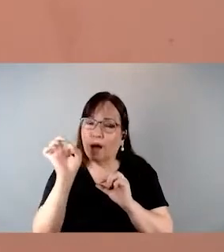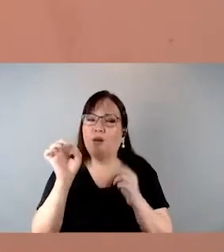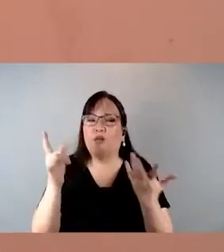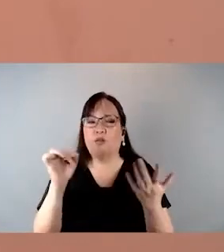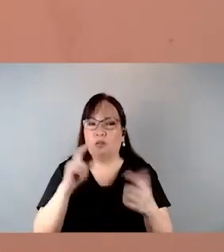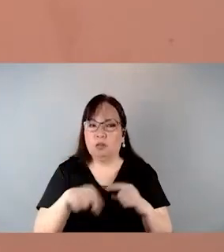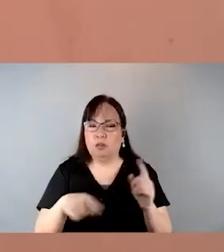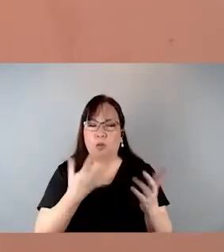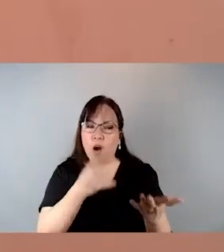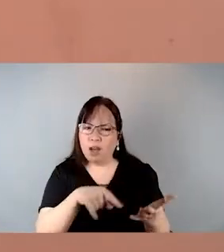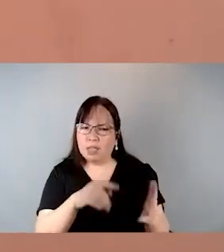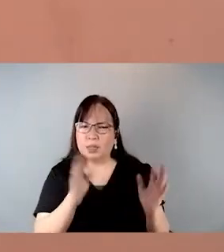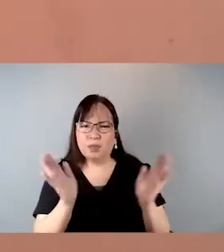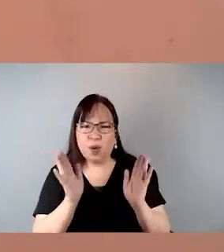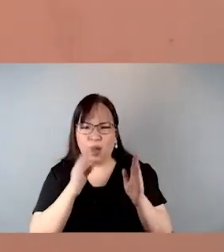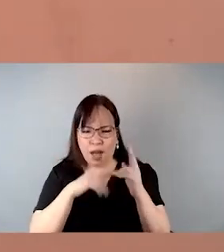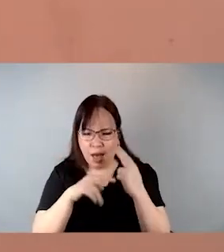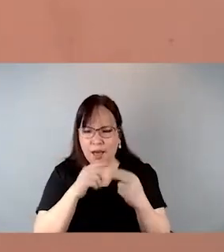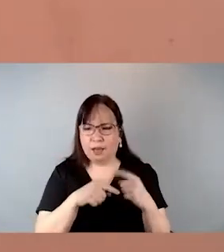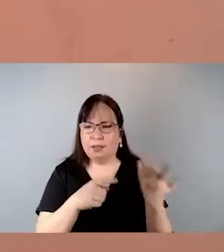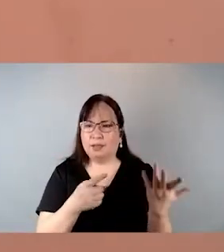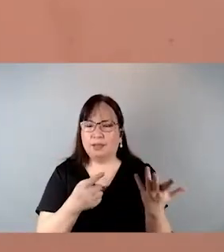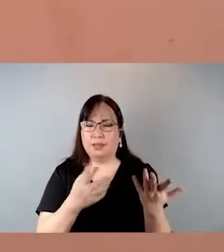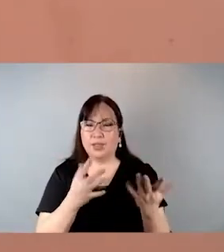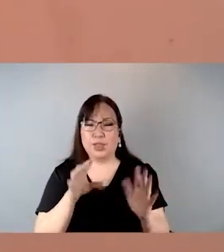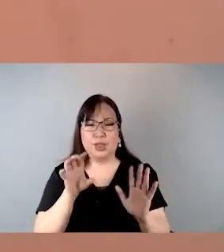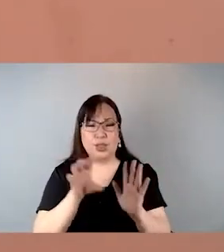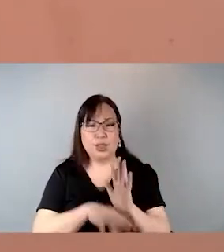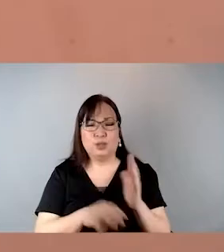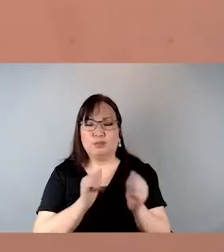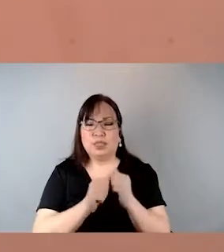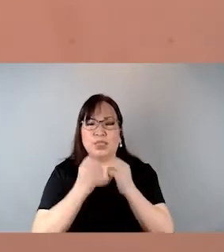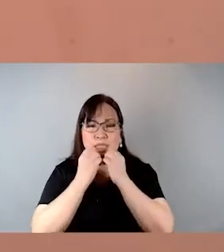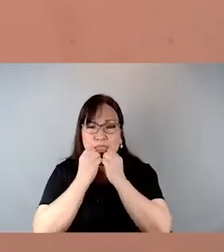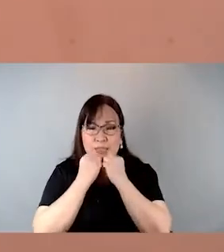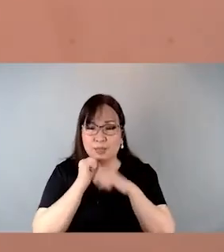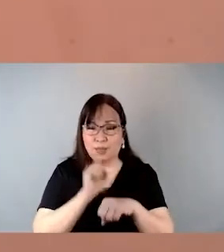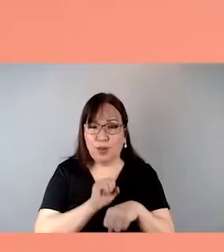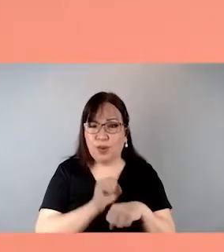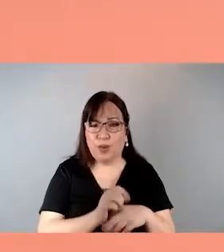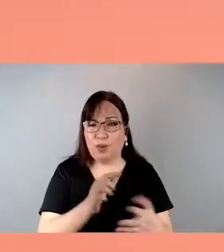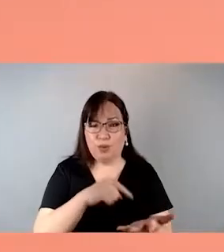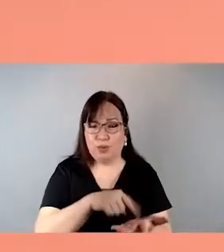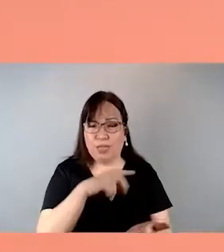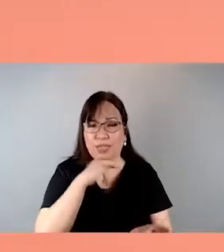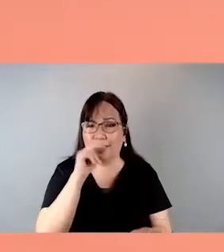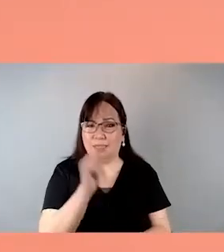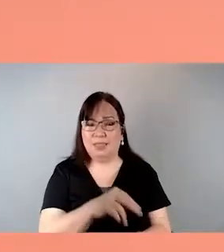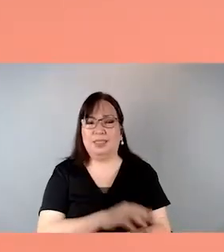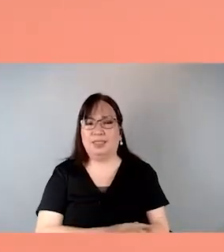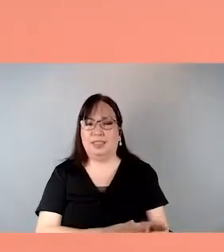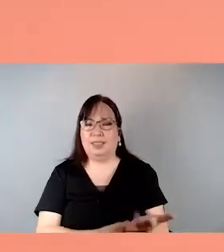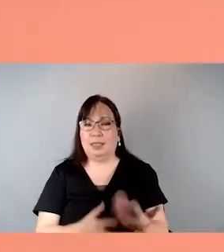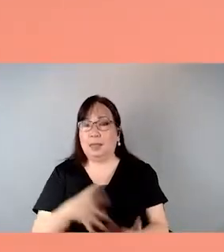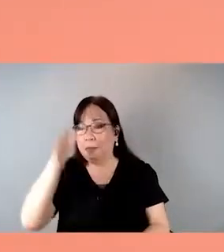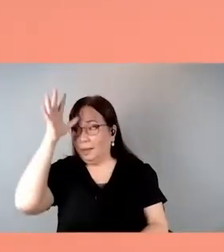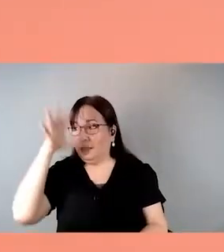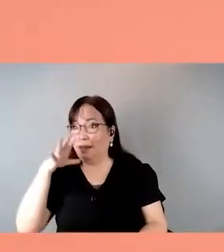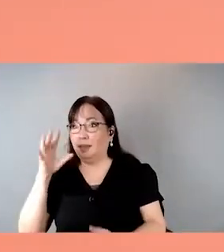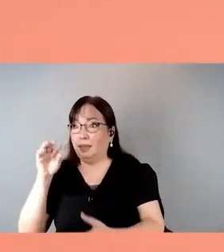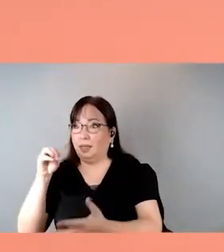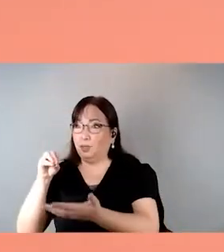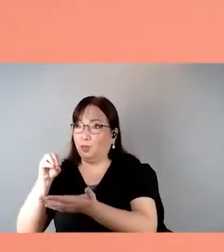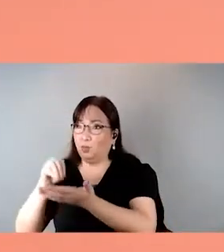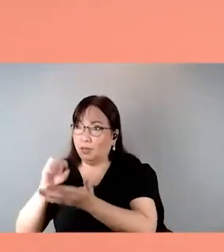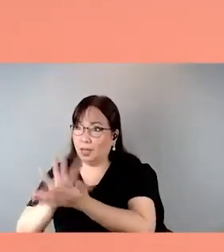even free, if his or her parents had debt, and an easy source of labor. Children were still generally